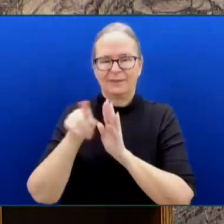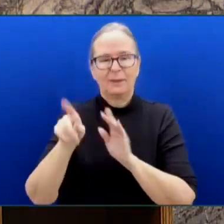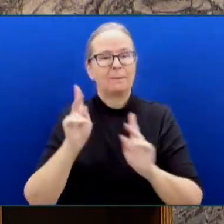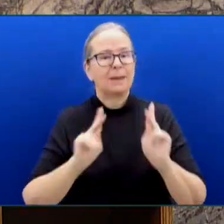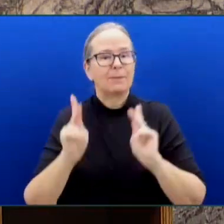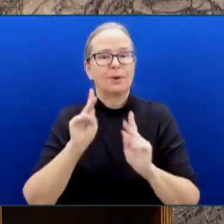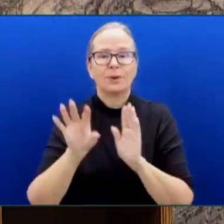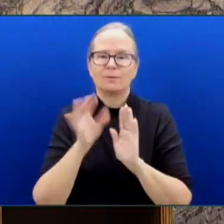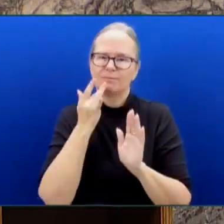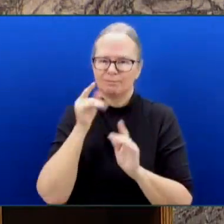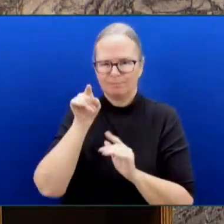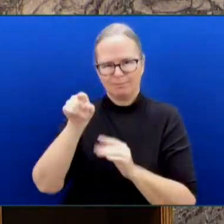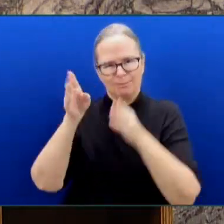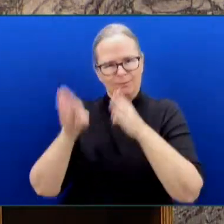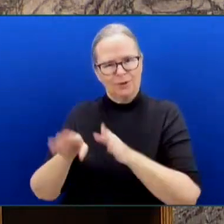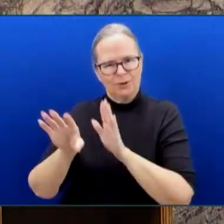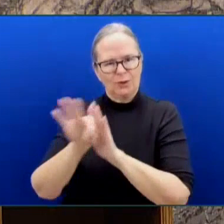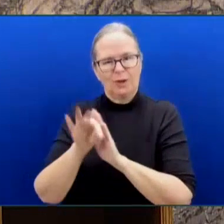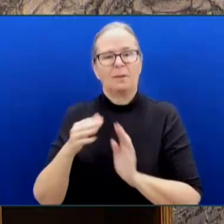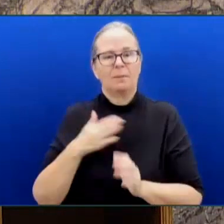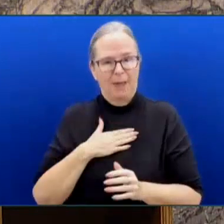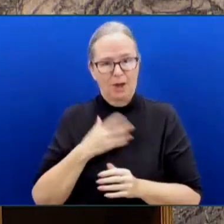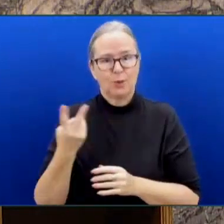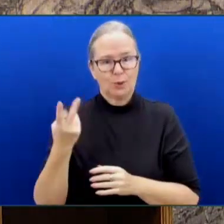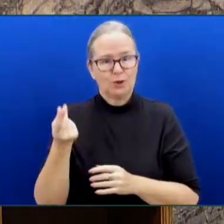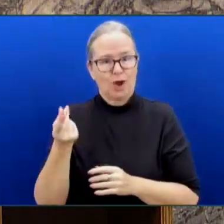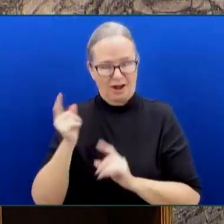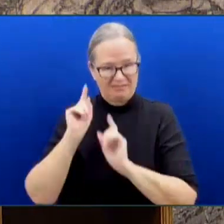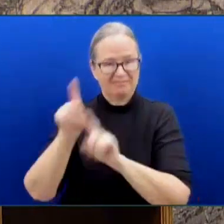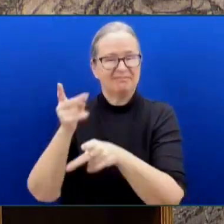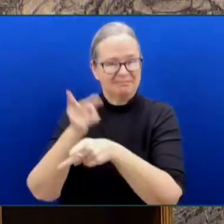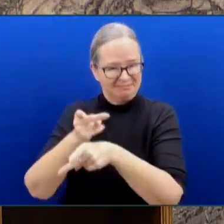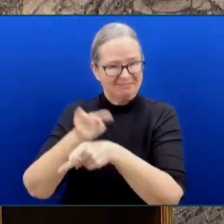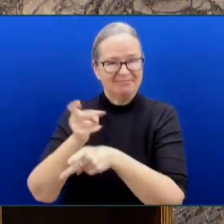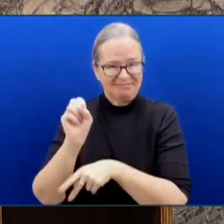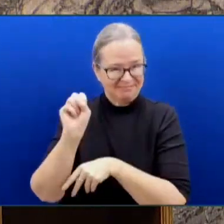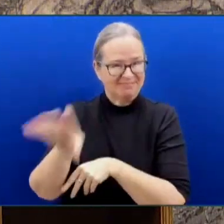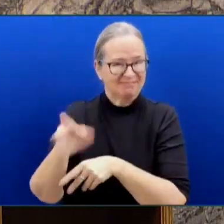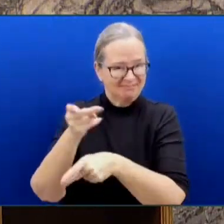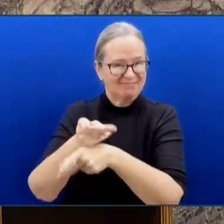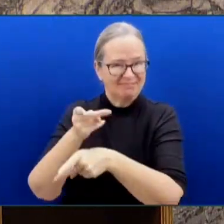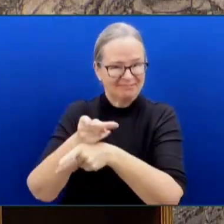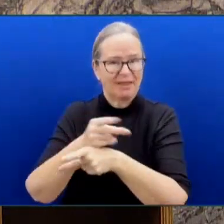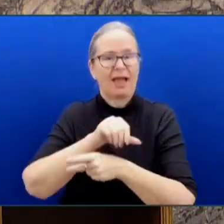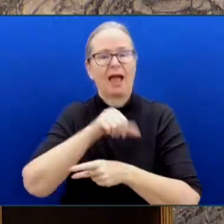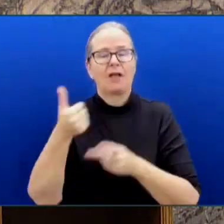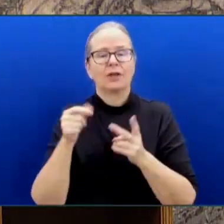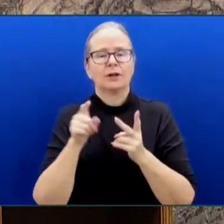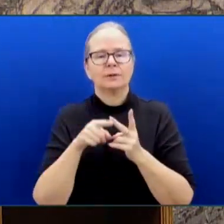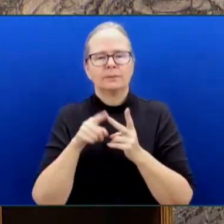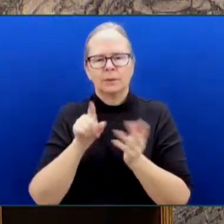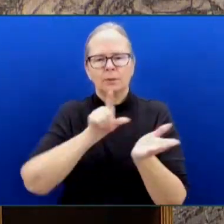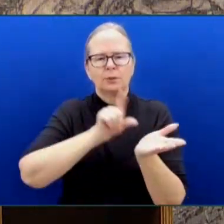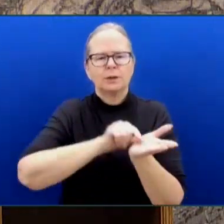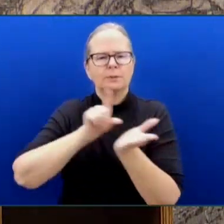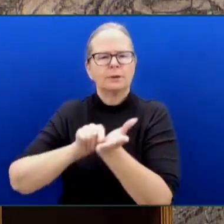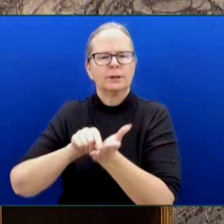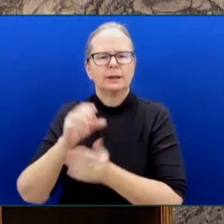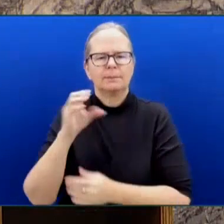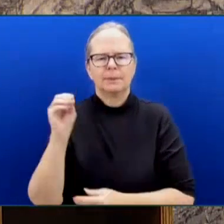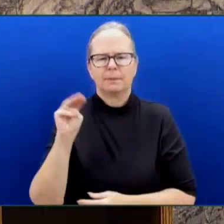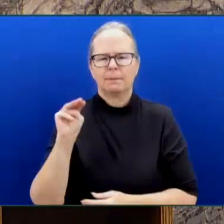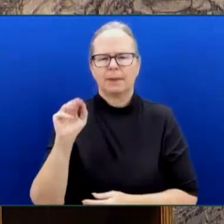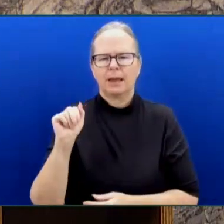Dogs, Phoebe and Margo. Manchester signs, printing and graphics are beacon of business ethics. You guys truly set the standard.